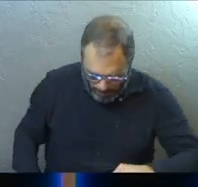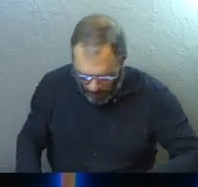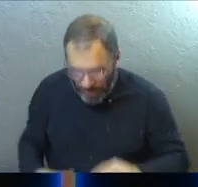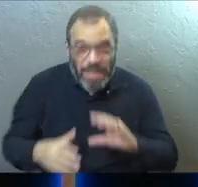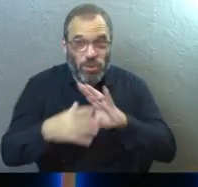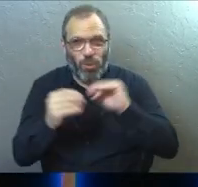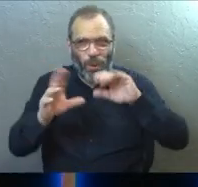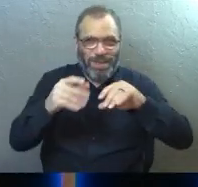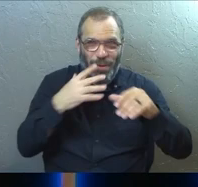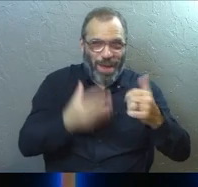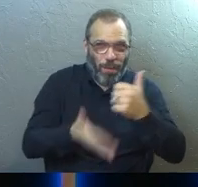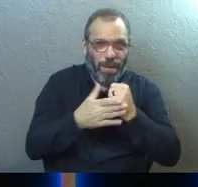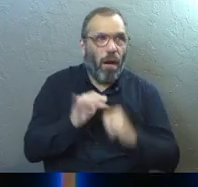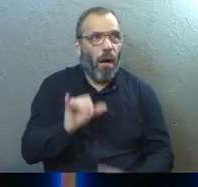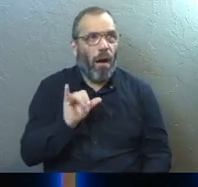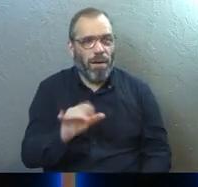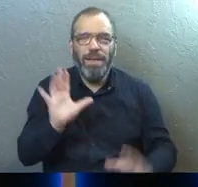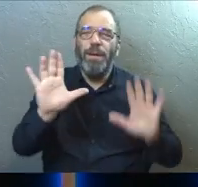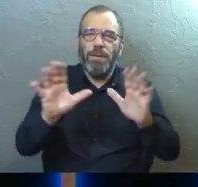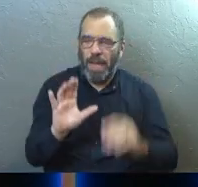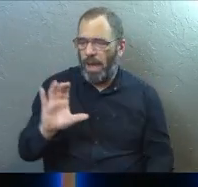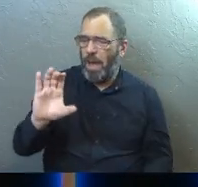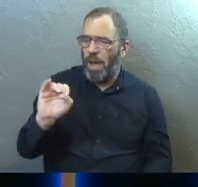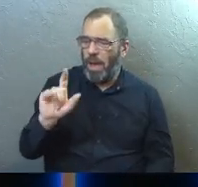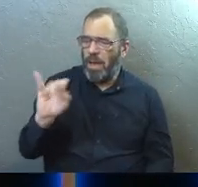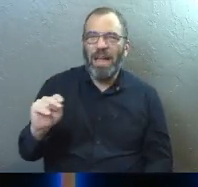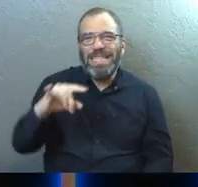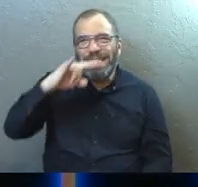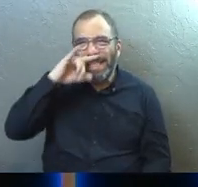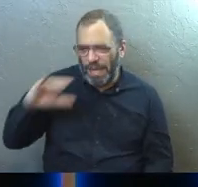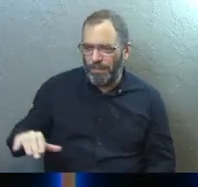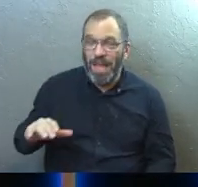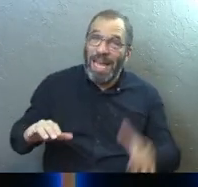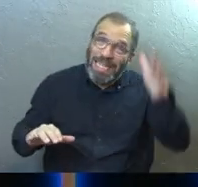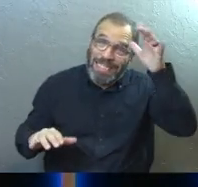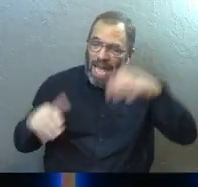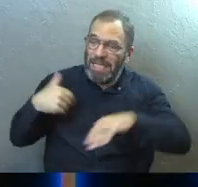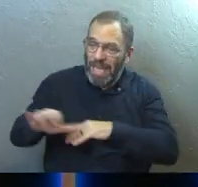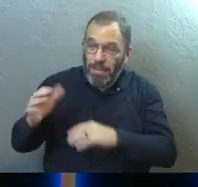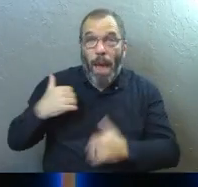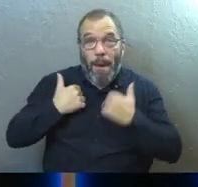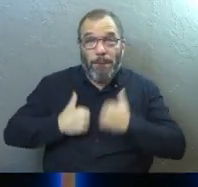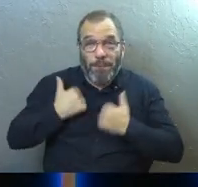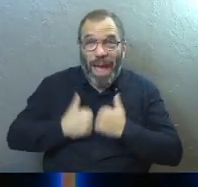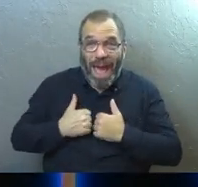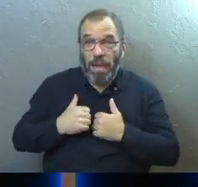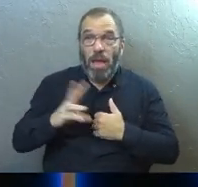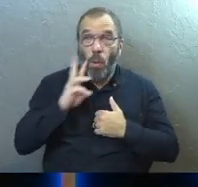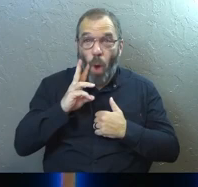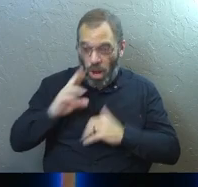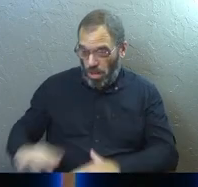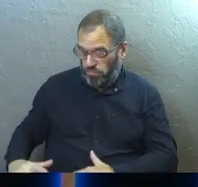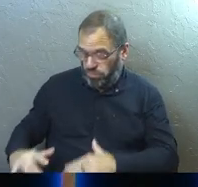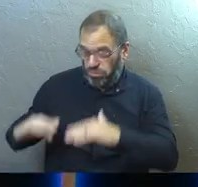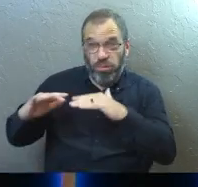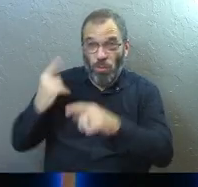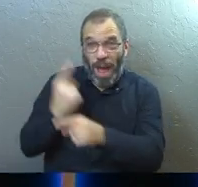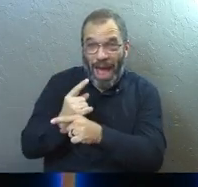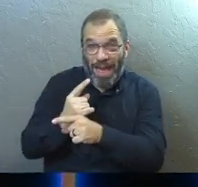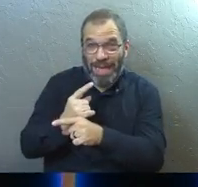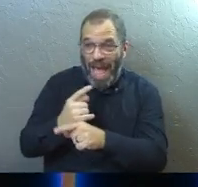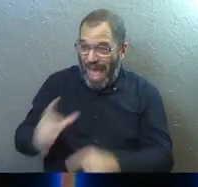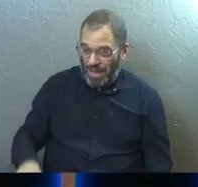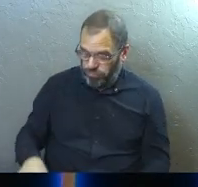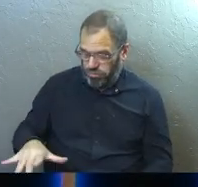retell it just a little bit to catch the rest of you guys up. So Colin's a little kid and his dad sends him in to have a bath and to fill the tub with water. And